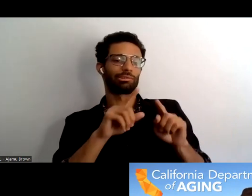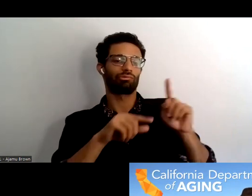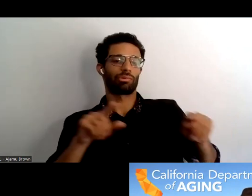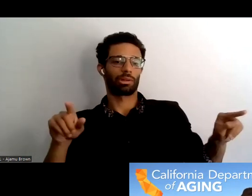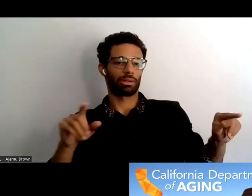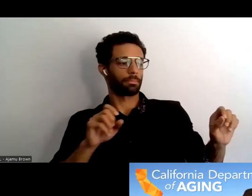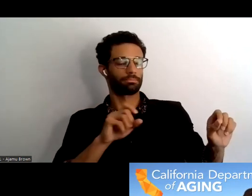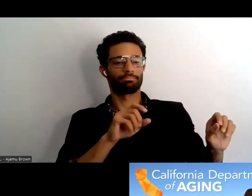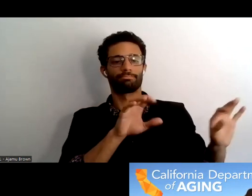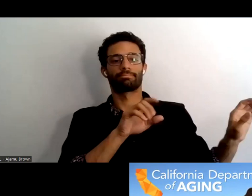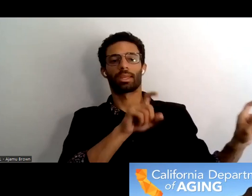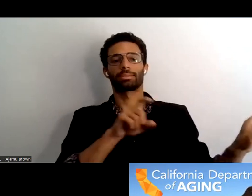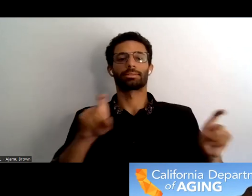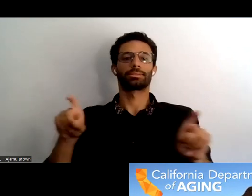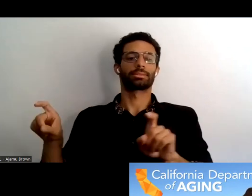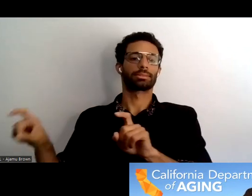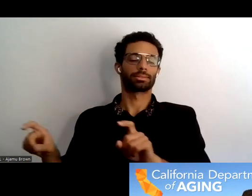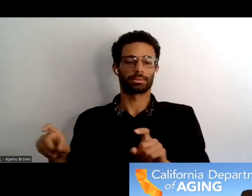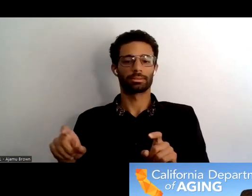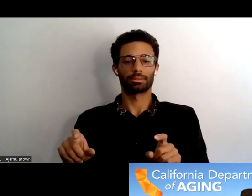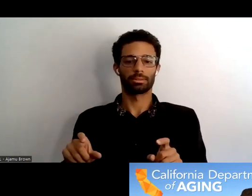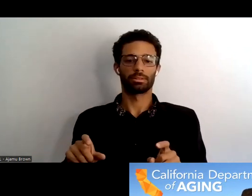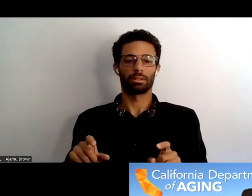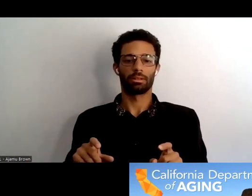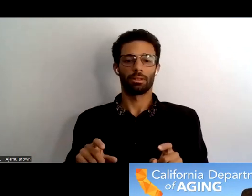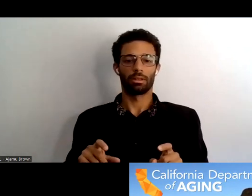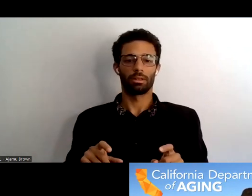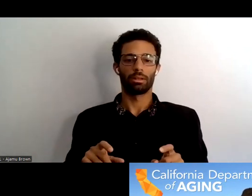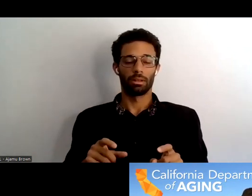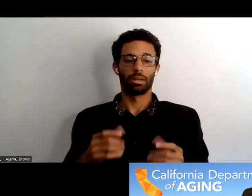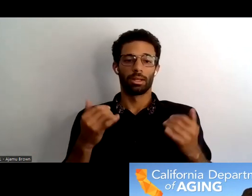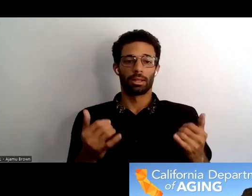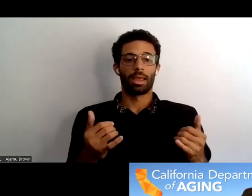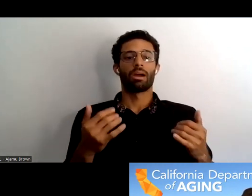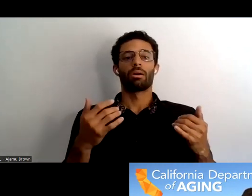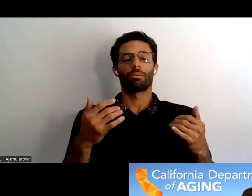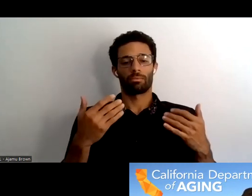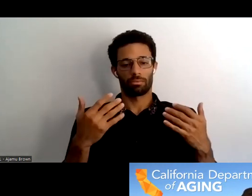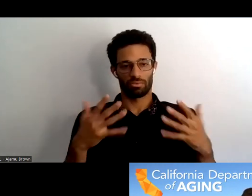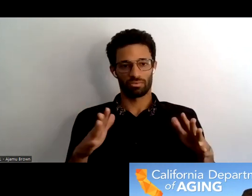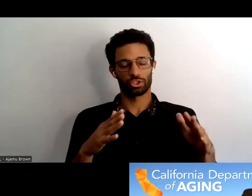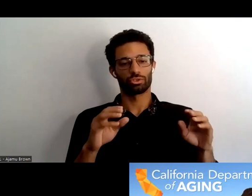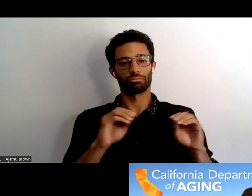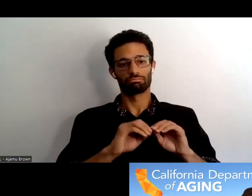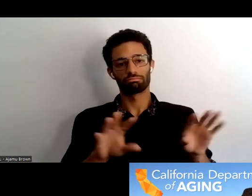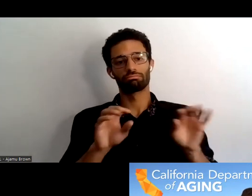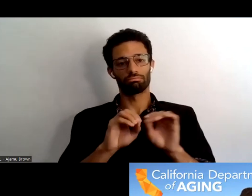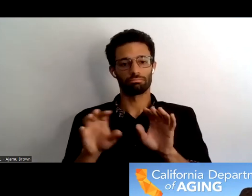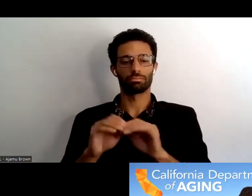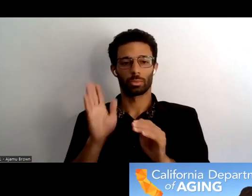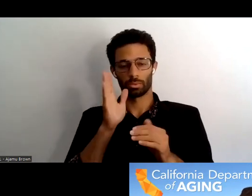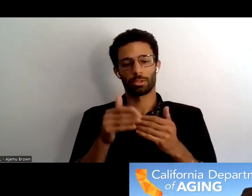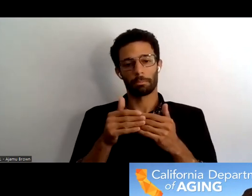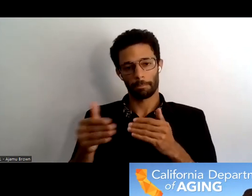and so with the random sampling of participation it has gone out and will continue to go out to our various